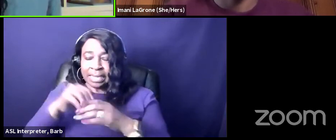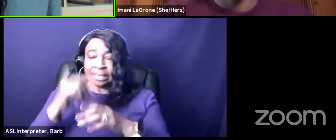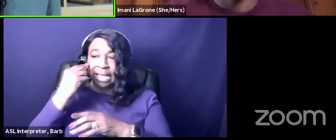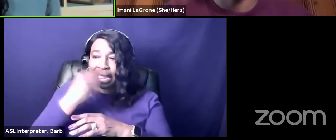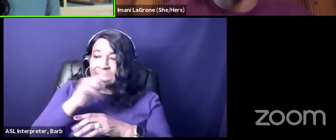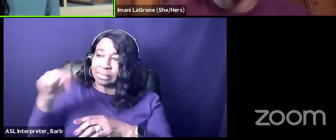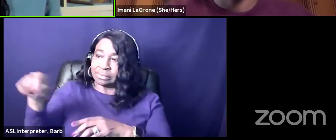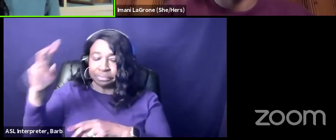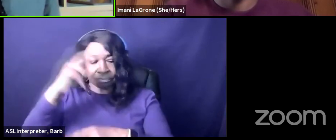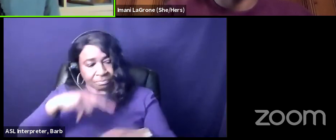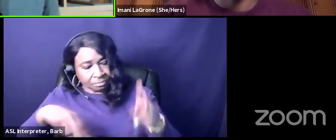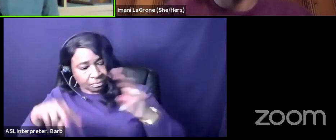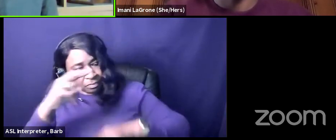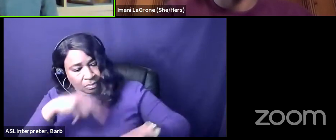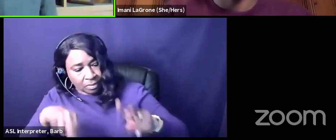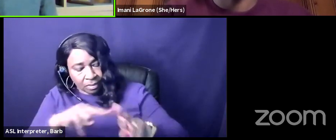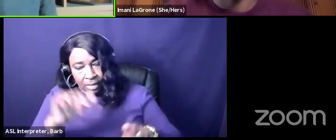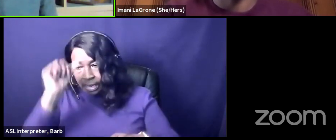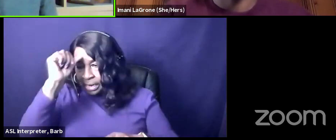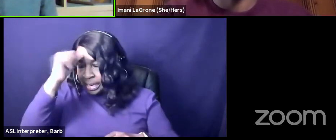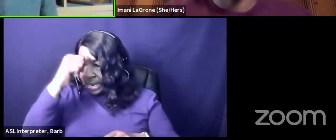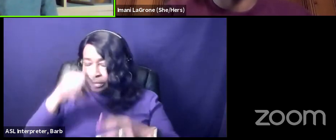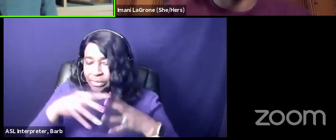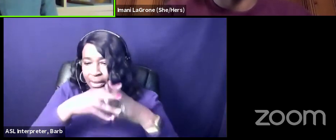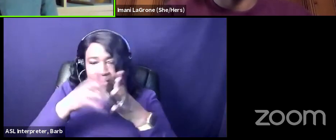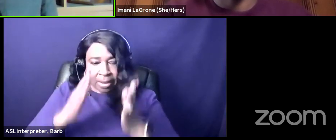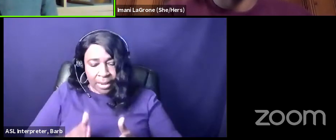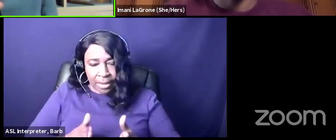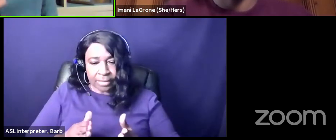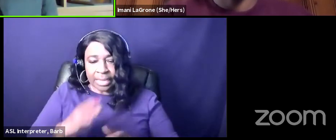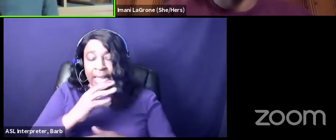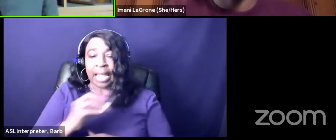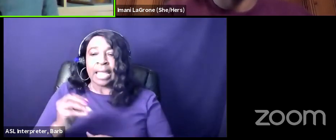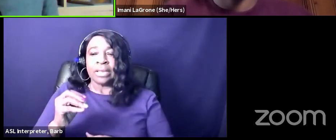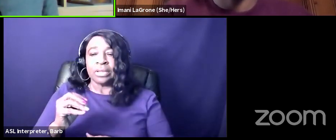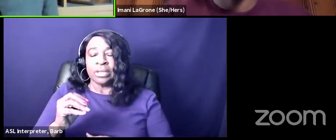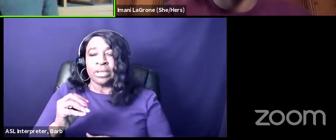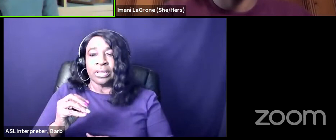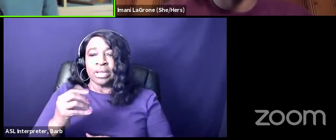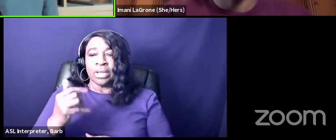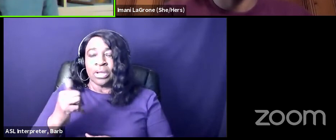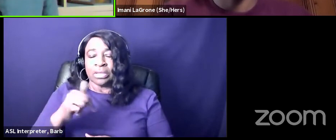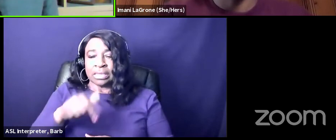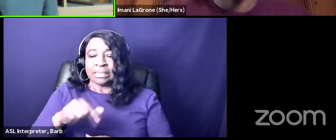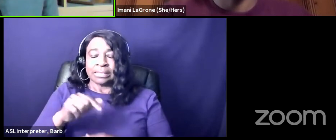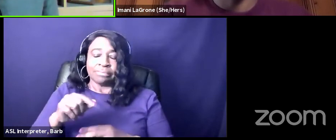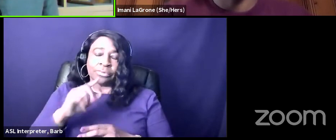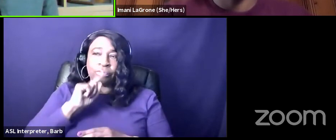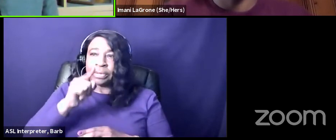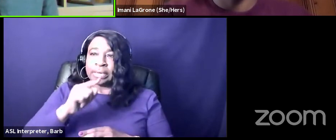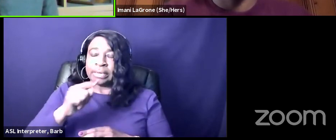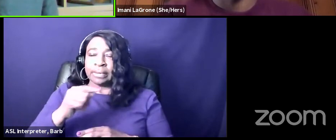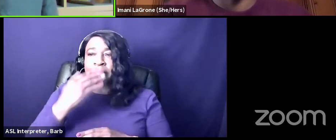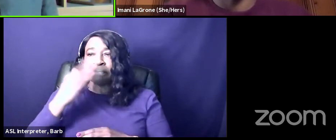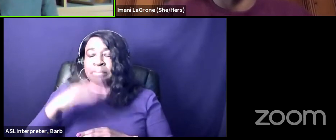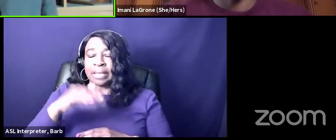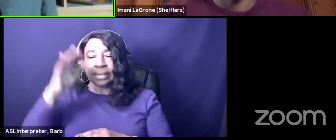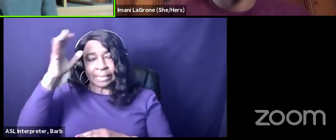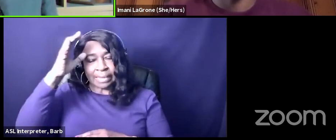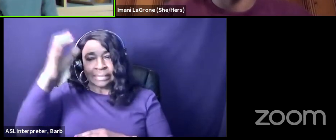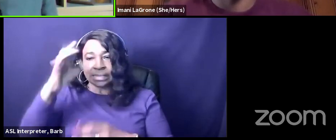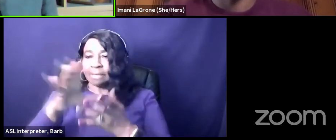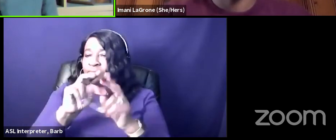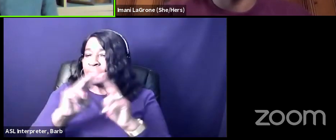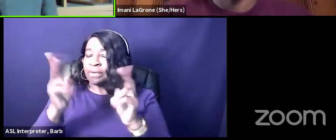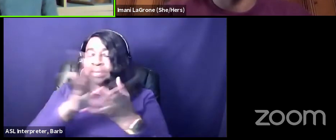asians as this like you know beacon especially in academic settings and so which is a highly damaging concept that you know certain people capitalize off of